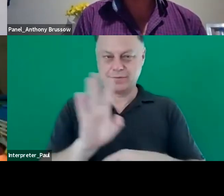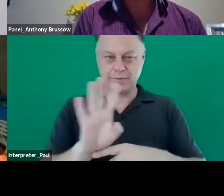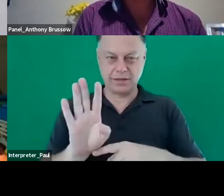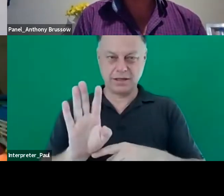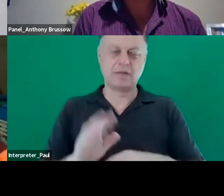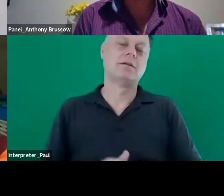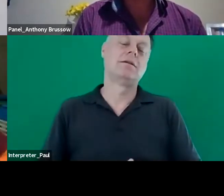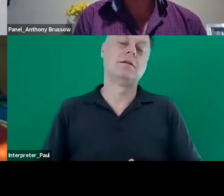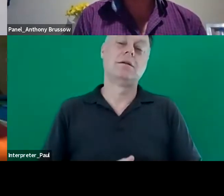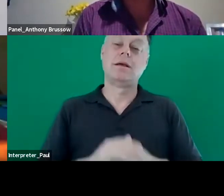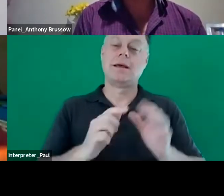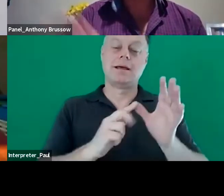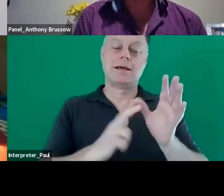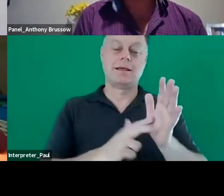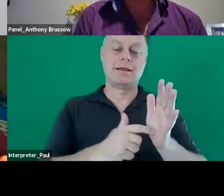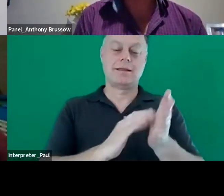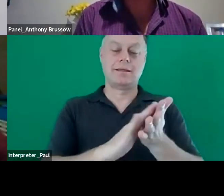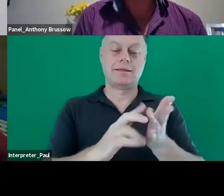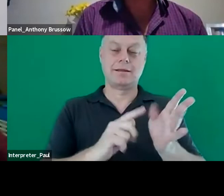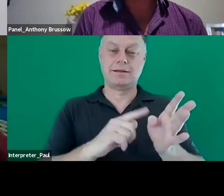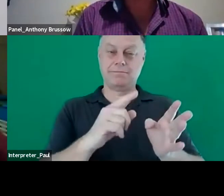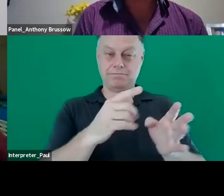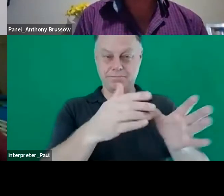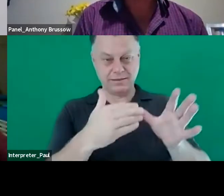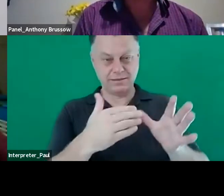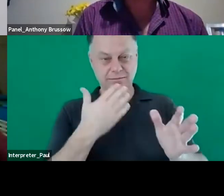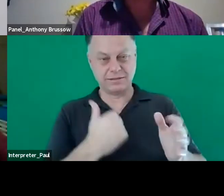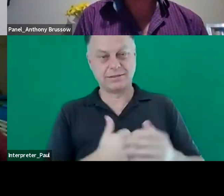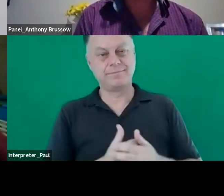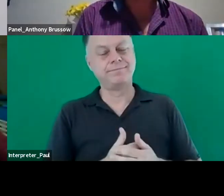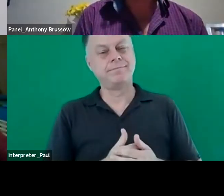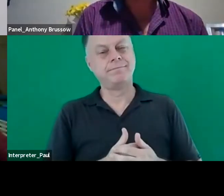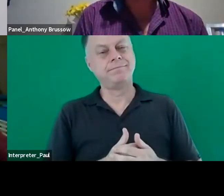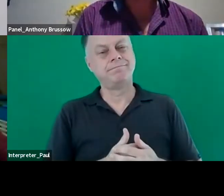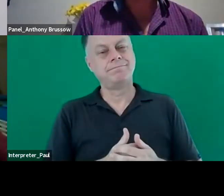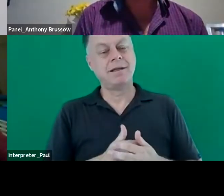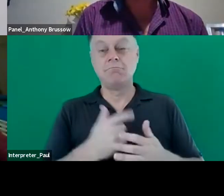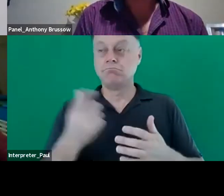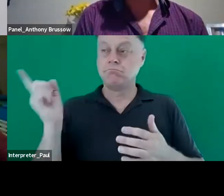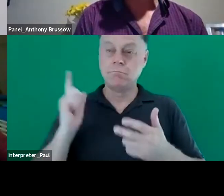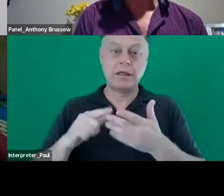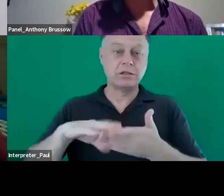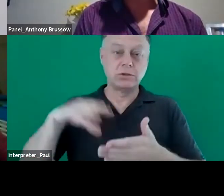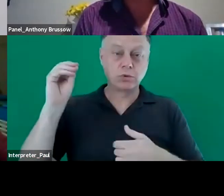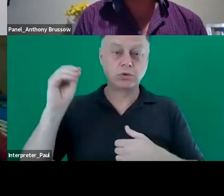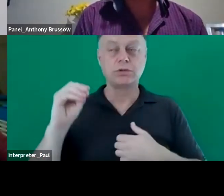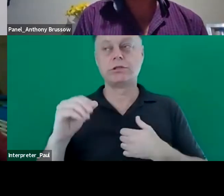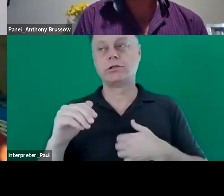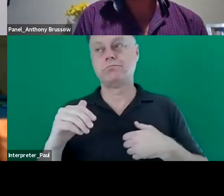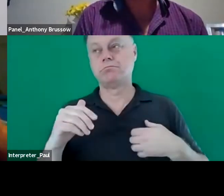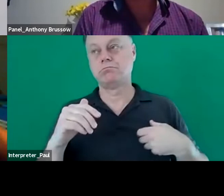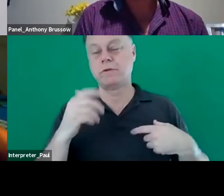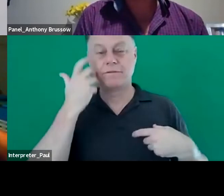again I'm going to start with you Anthony what advice would you give other students uh or potential students with disabilities